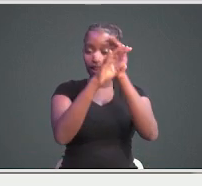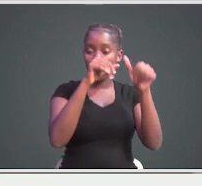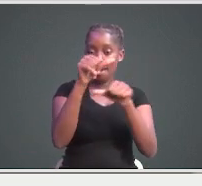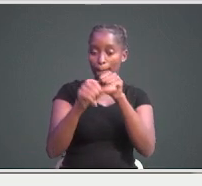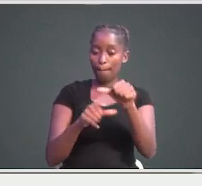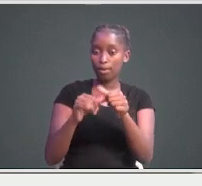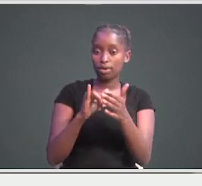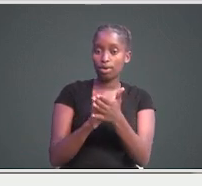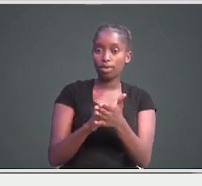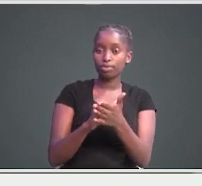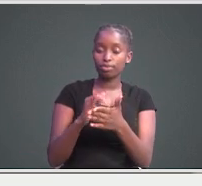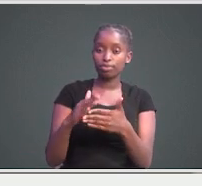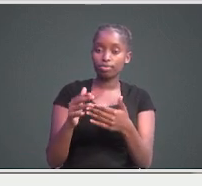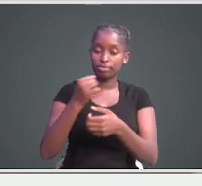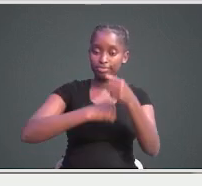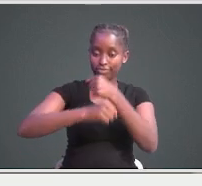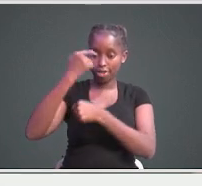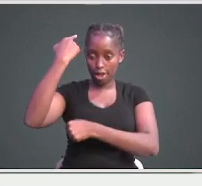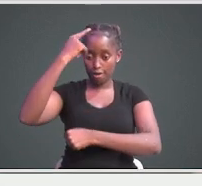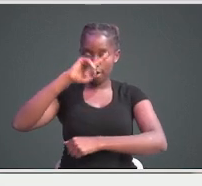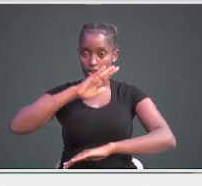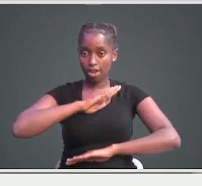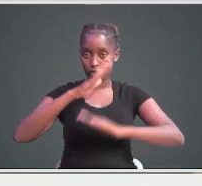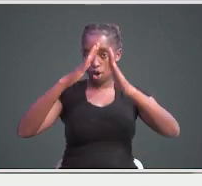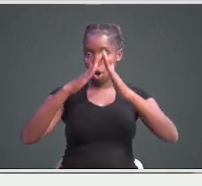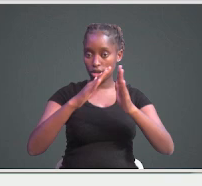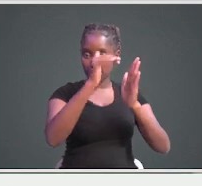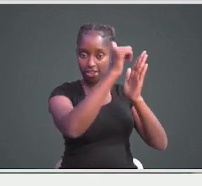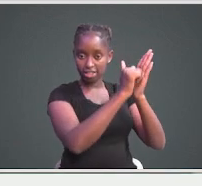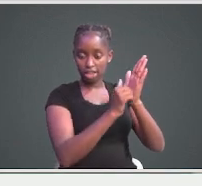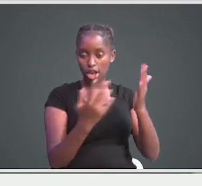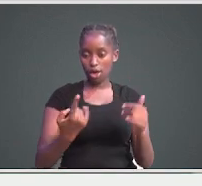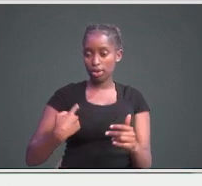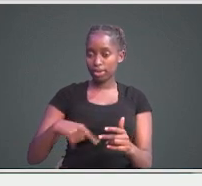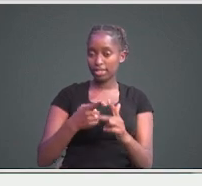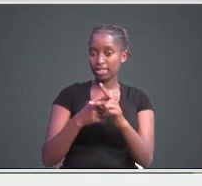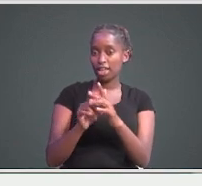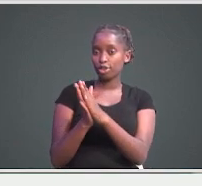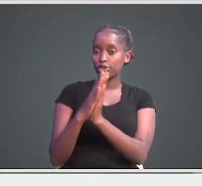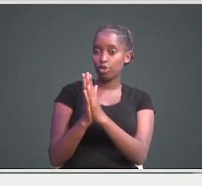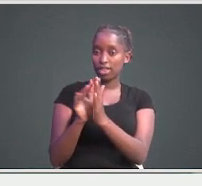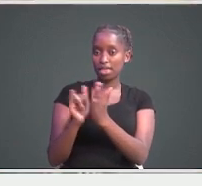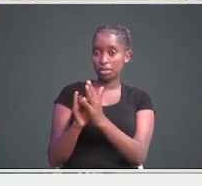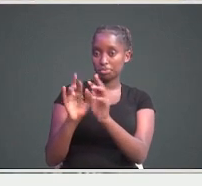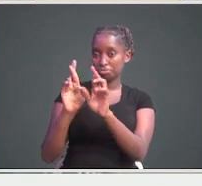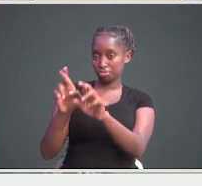William Ruto championed affordable housing agenda. Moiga William begins our broadcast tonight with that report.